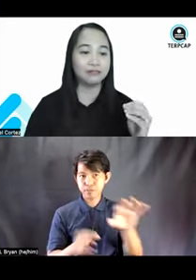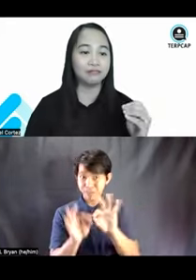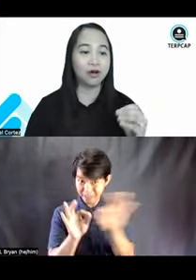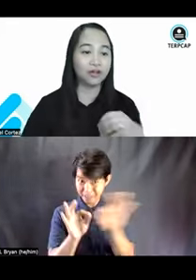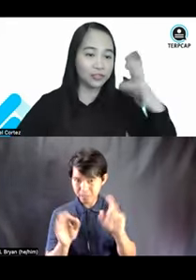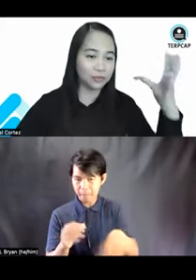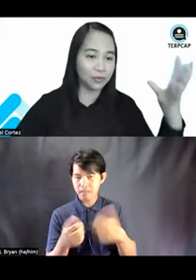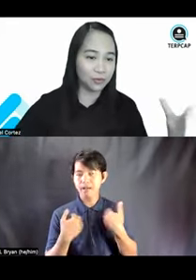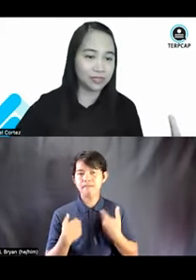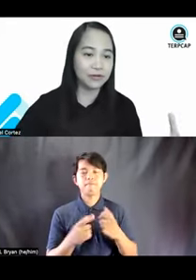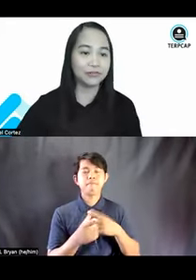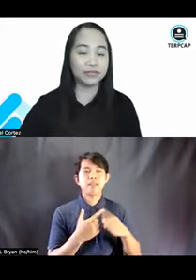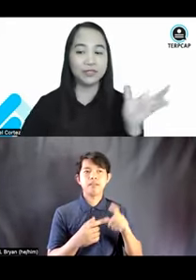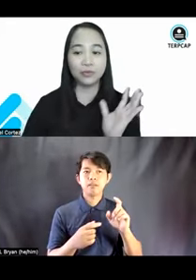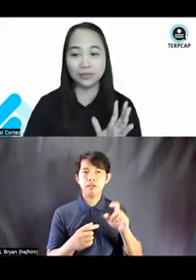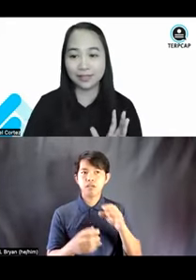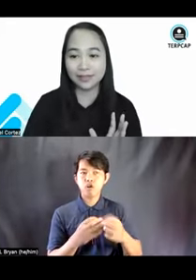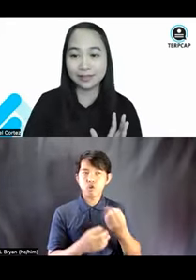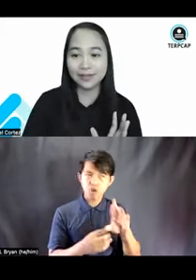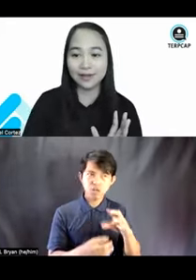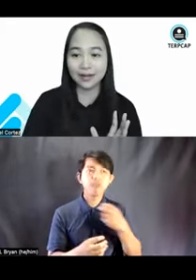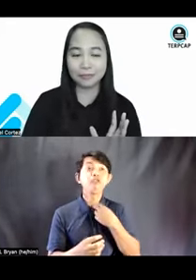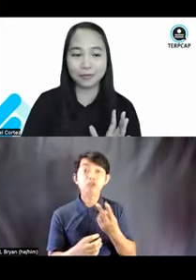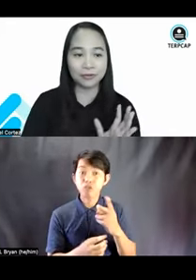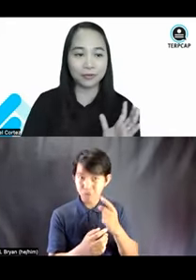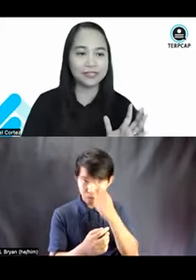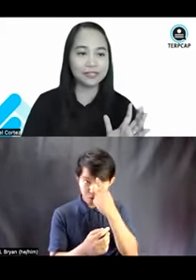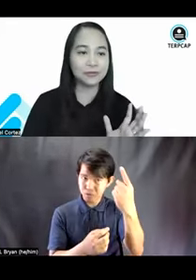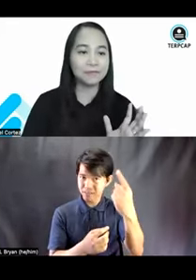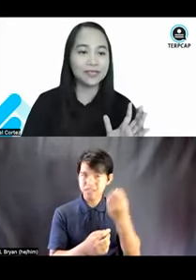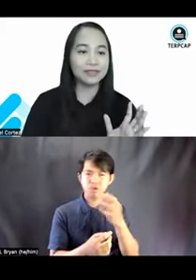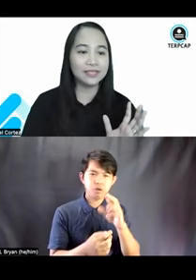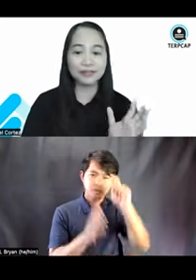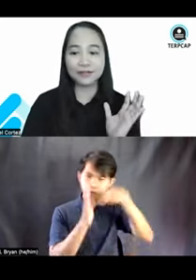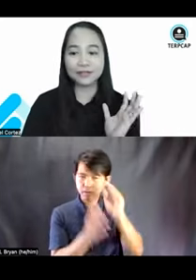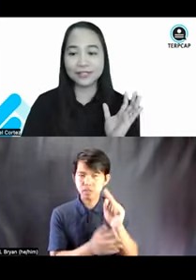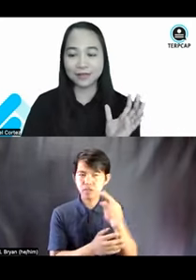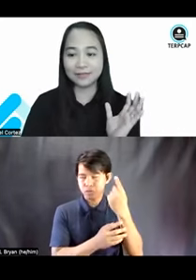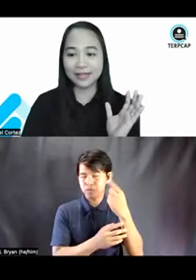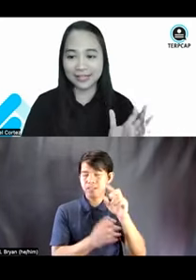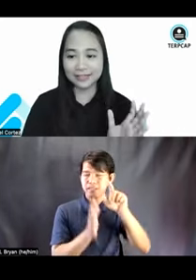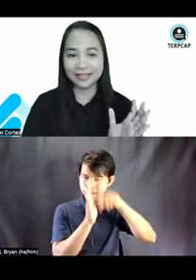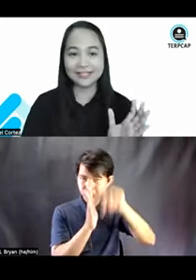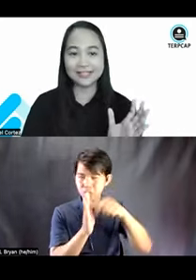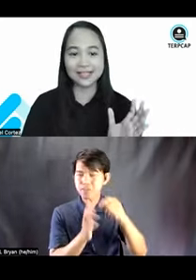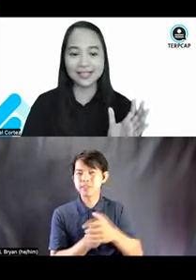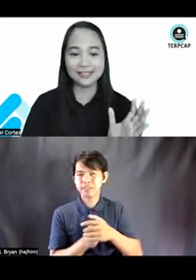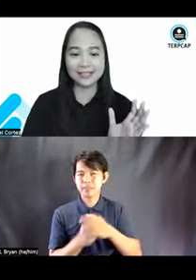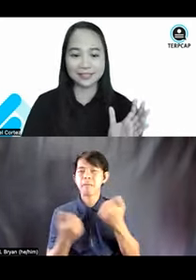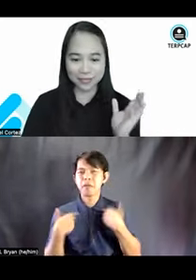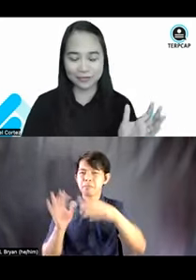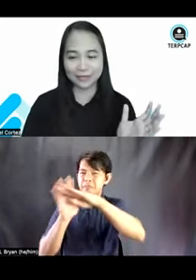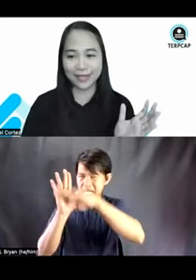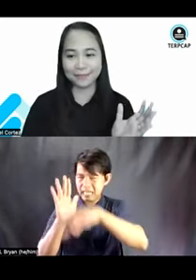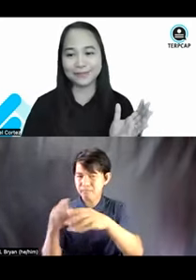audio only or video only pre-recording. So, these are some guidelines, and